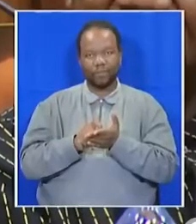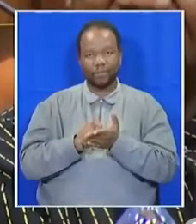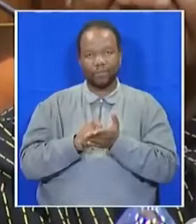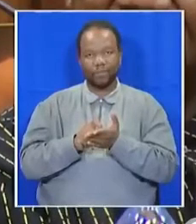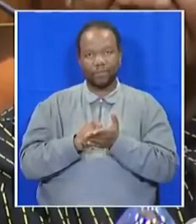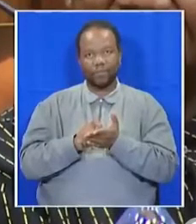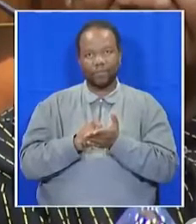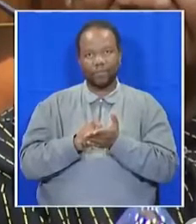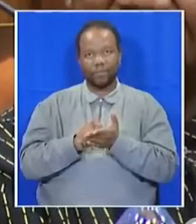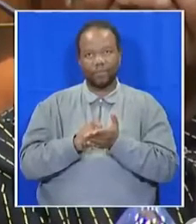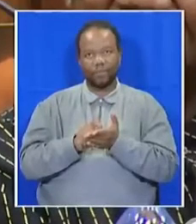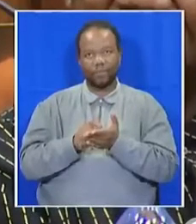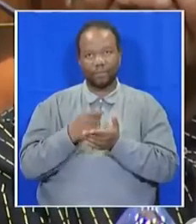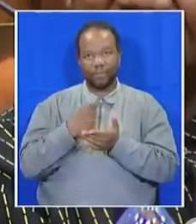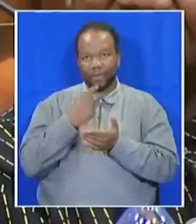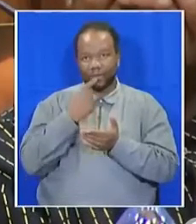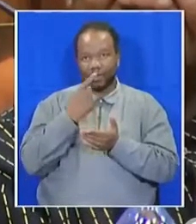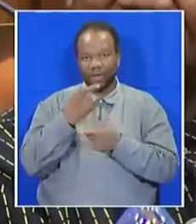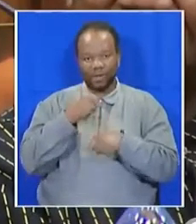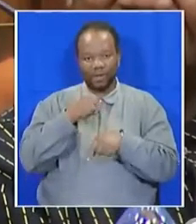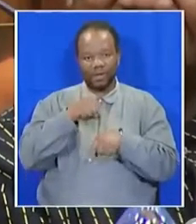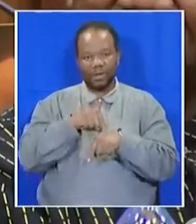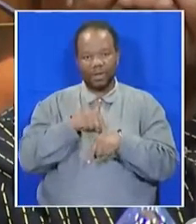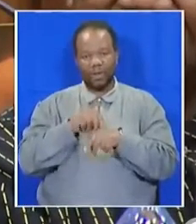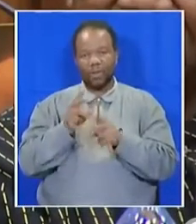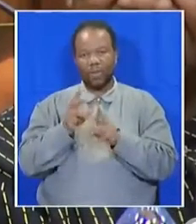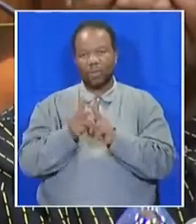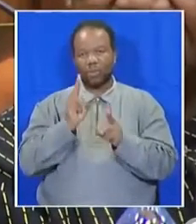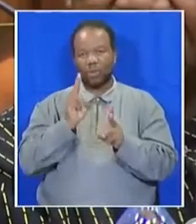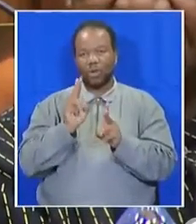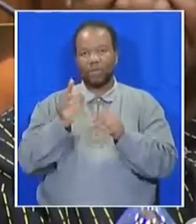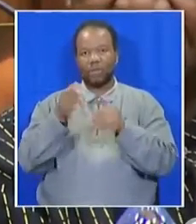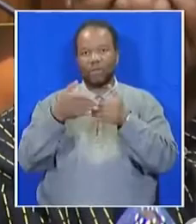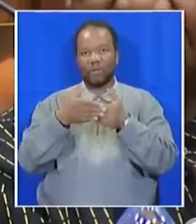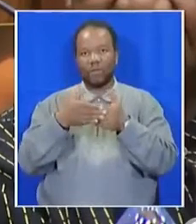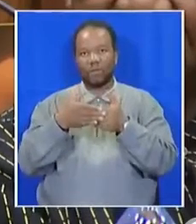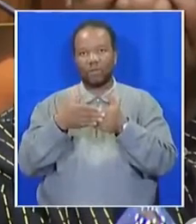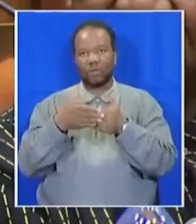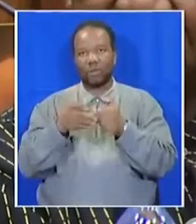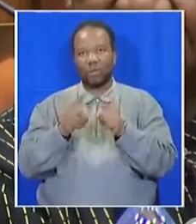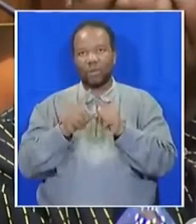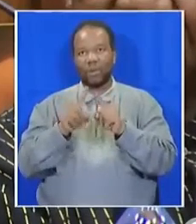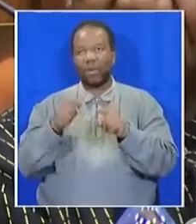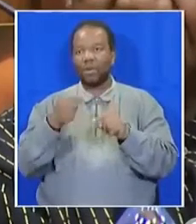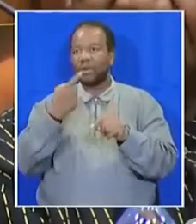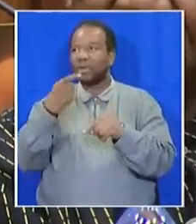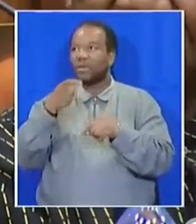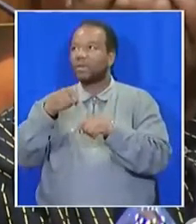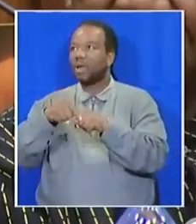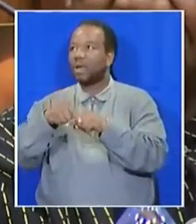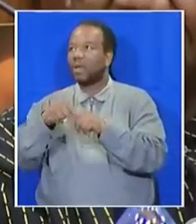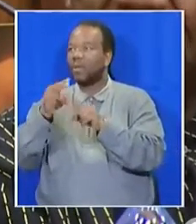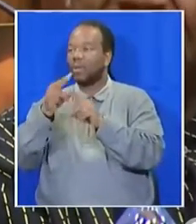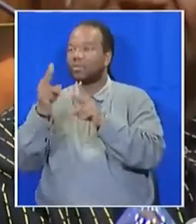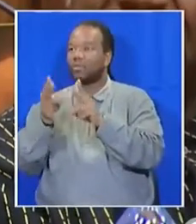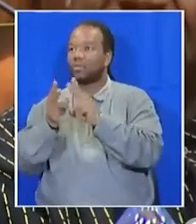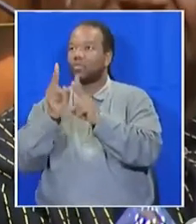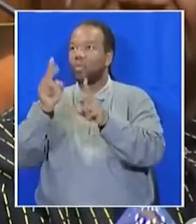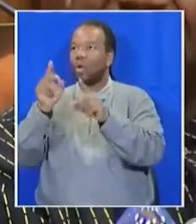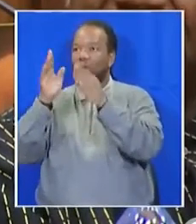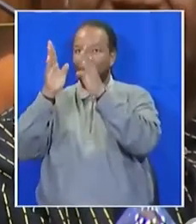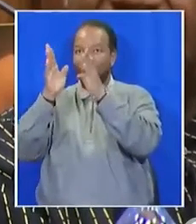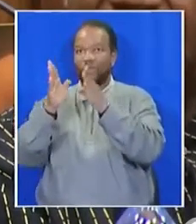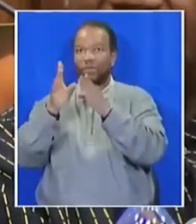close the proceedings at 12. And you would remember, they showed it was 12 o'clock. After two